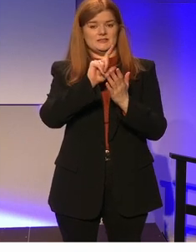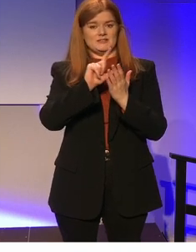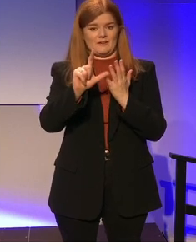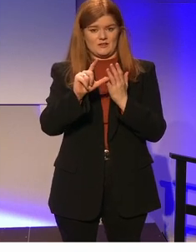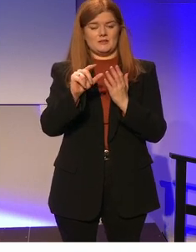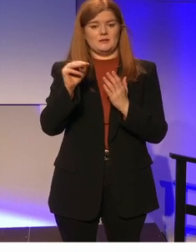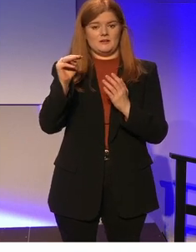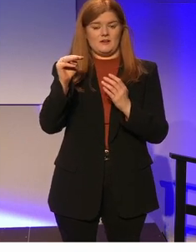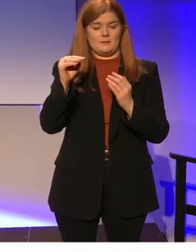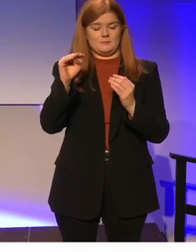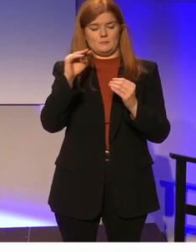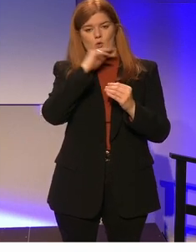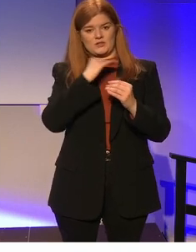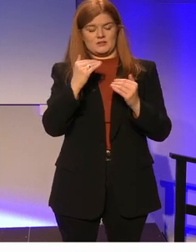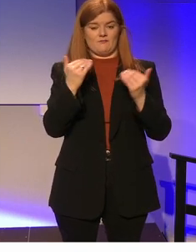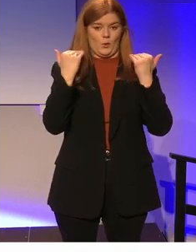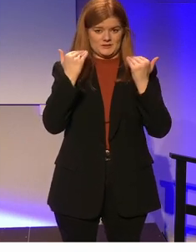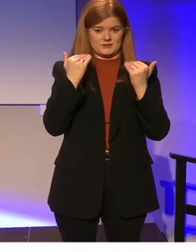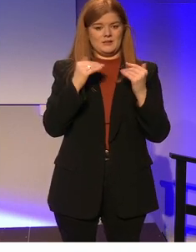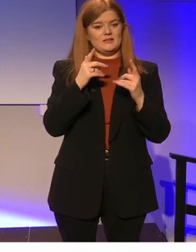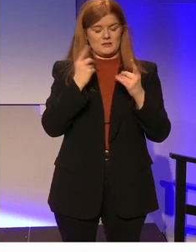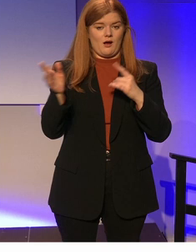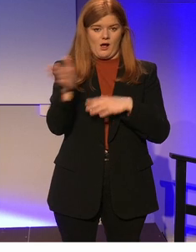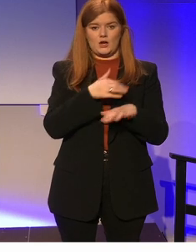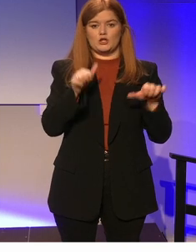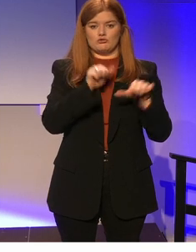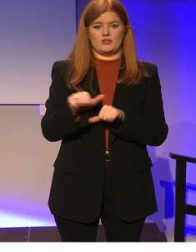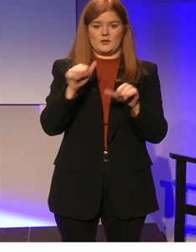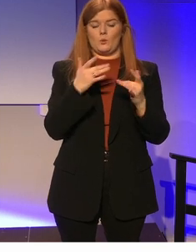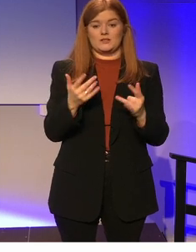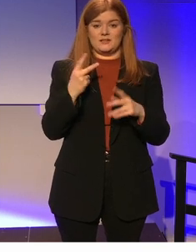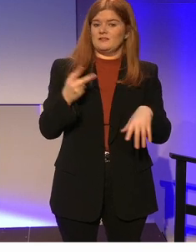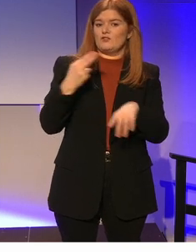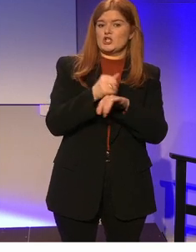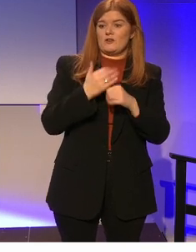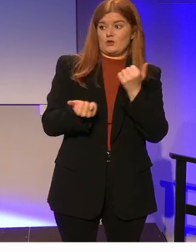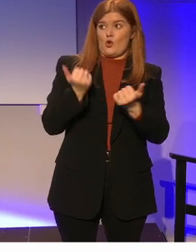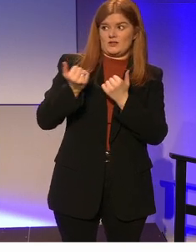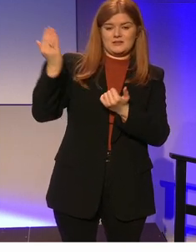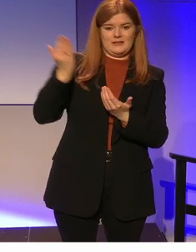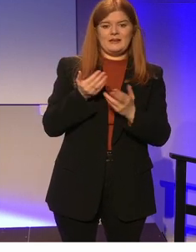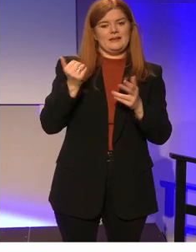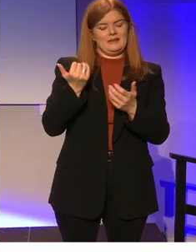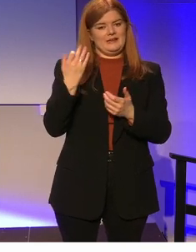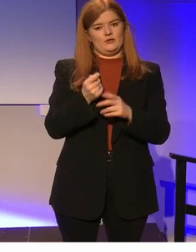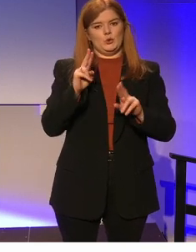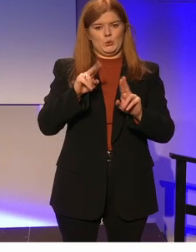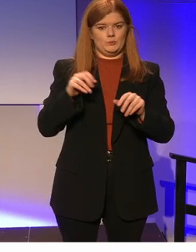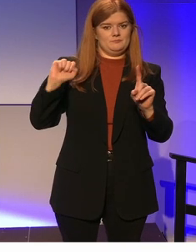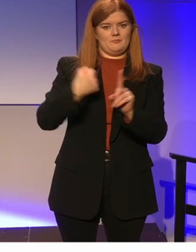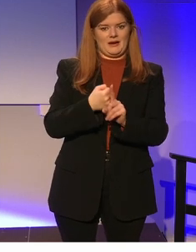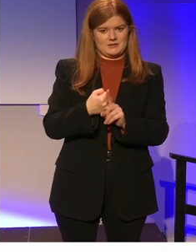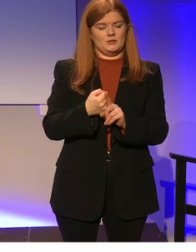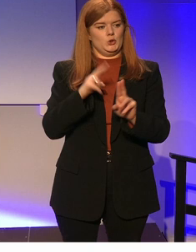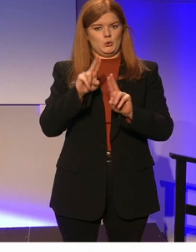informants, there was a consensus that the intervention of the court cases gave a new impetus to